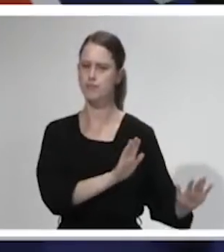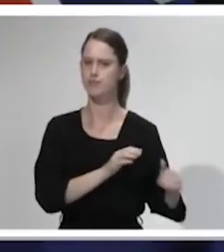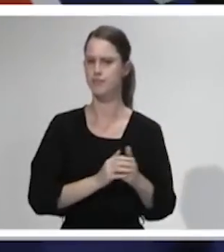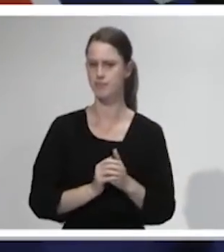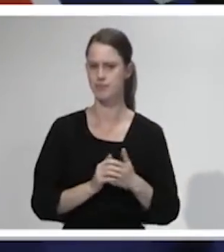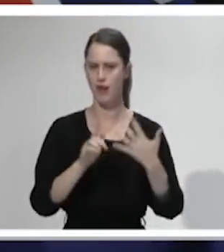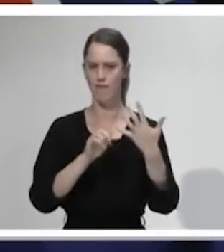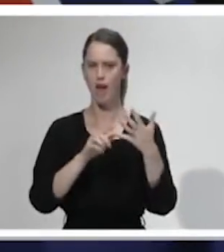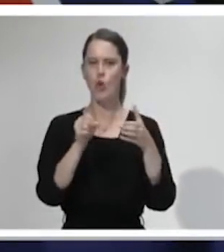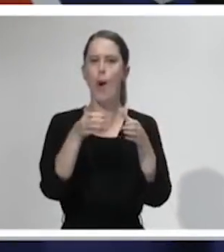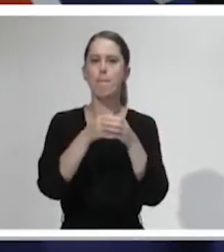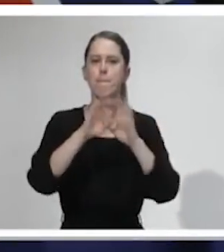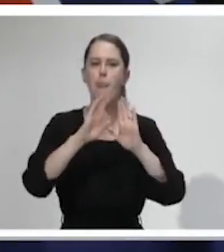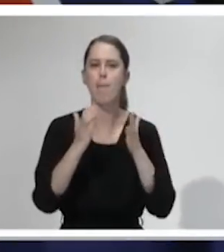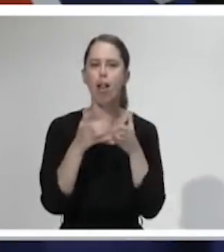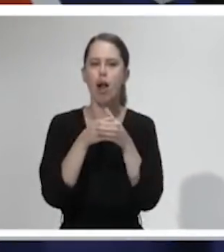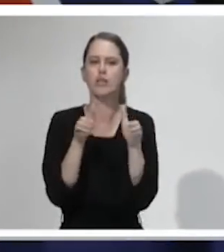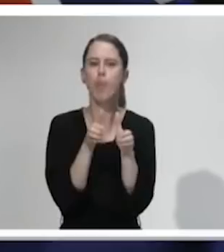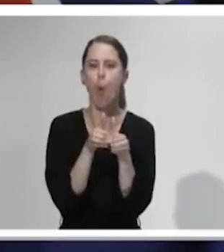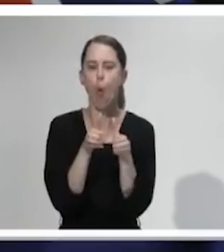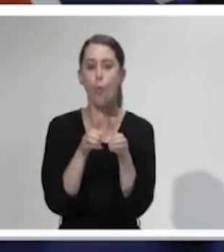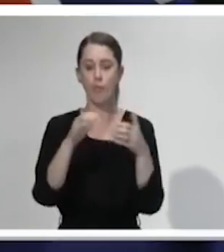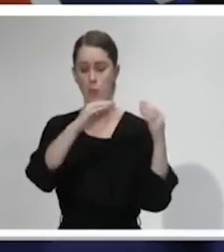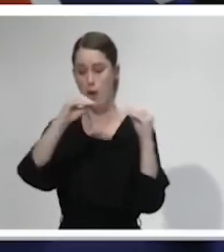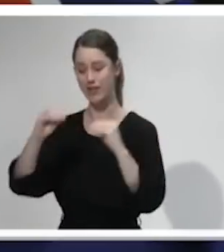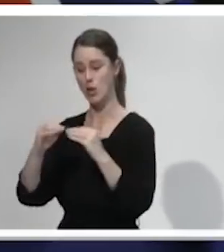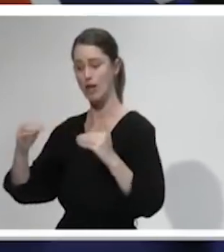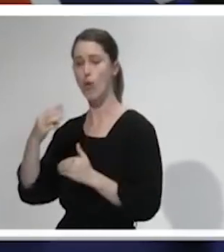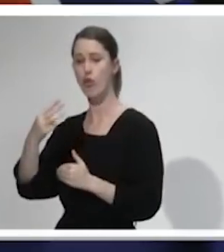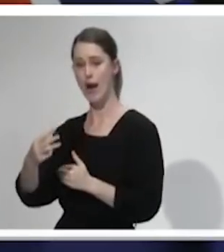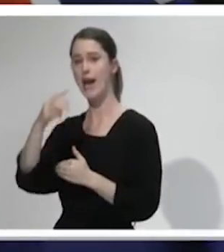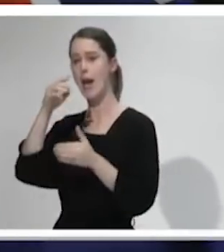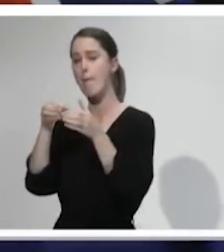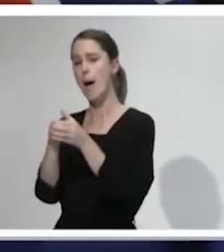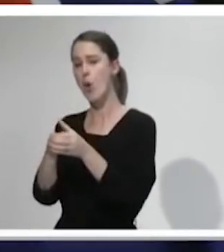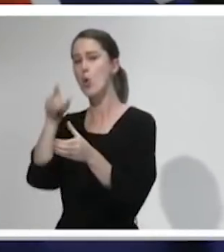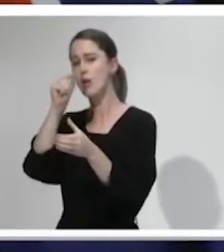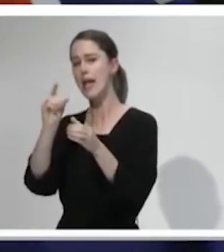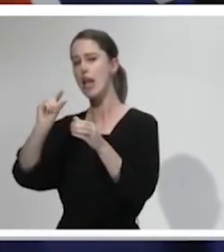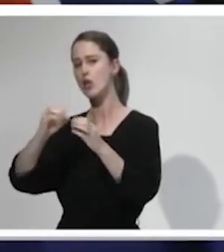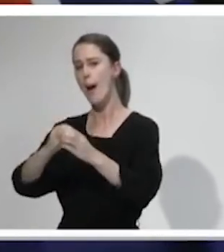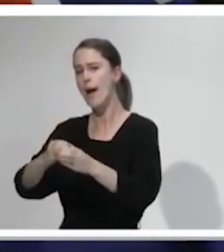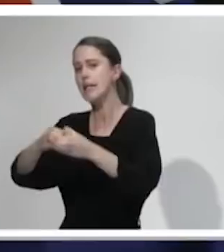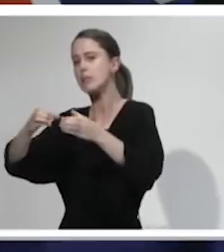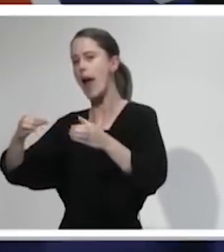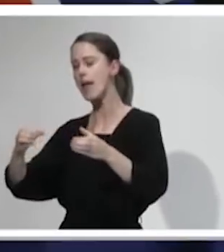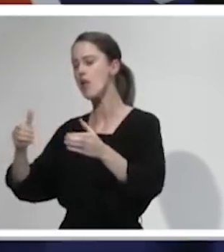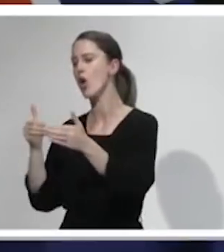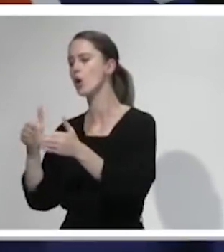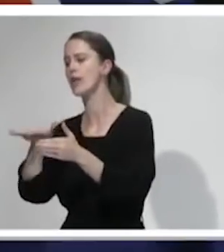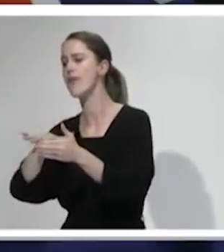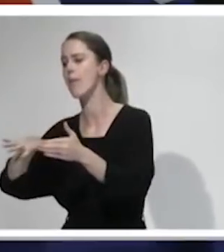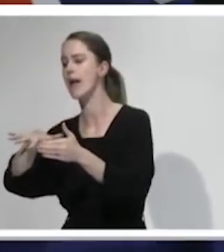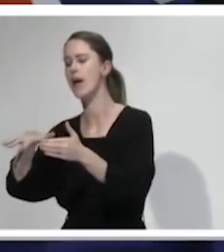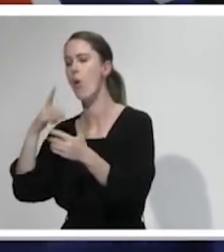small as possible. If you need to, at level three you can expand your bubble a small amount to bring in close family, isolated people